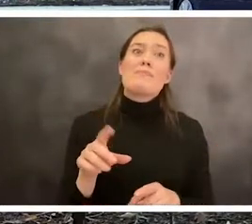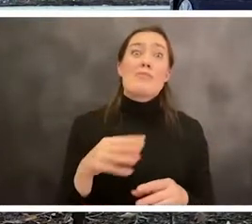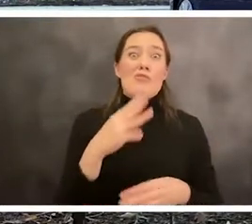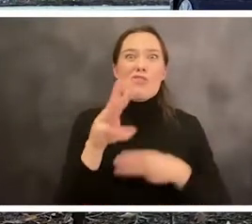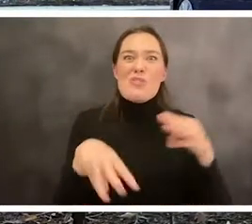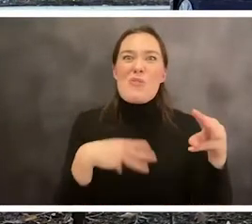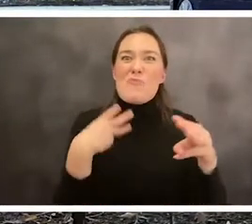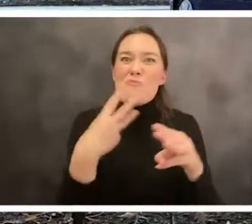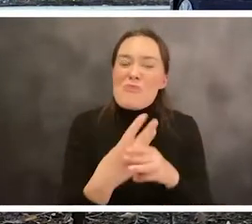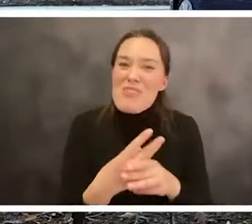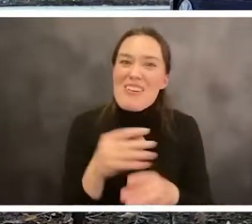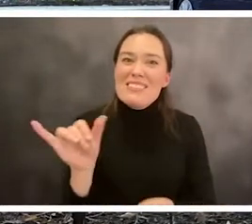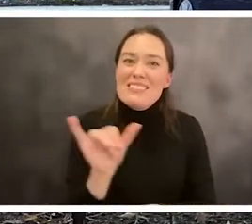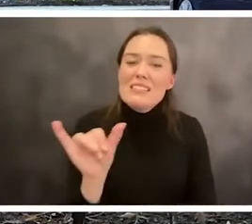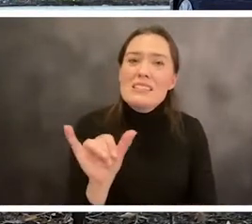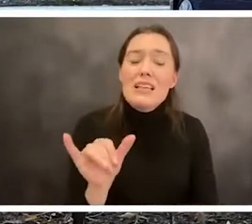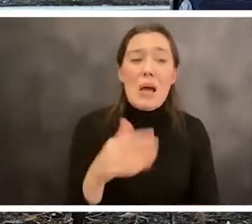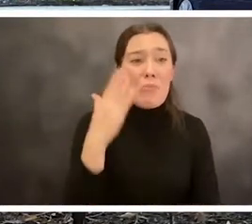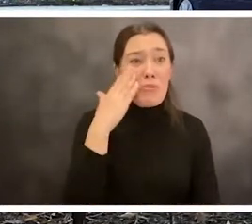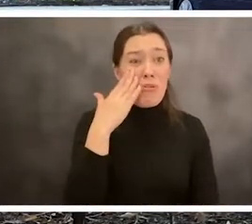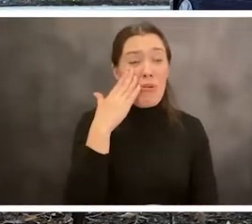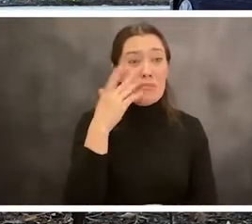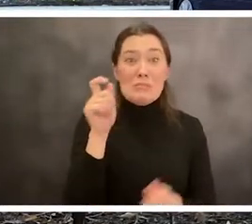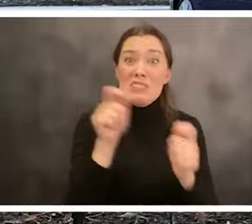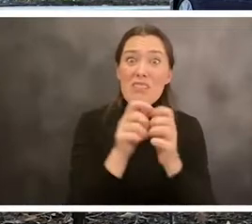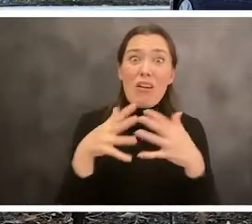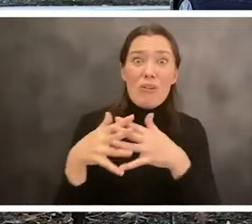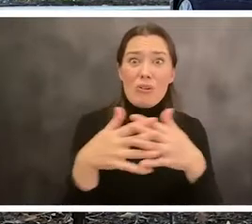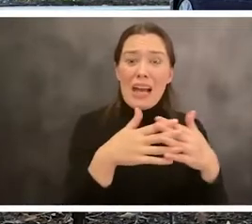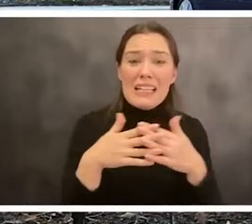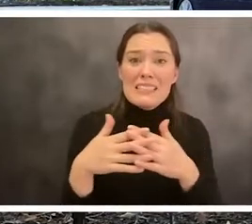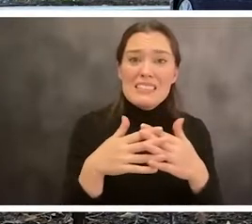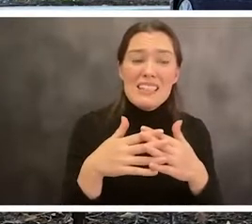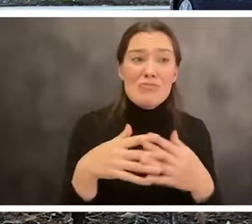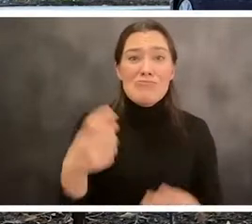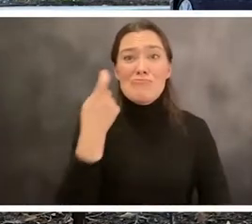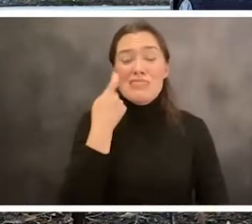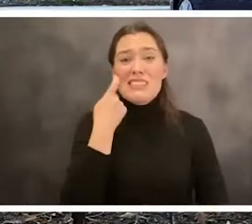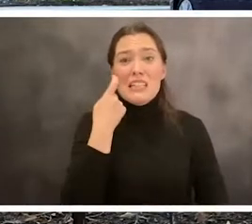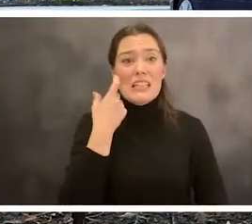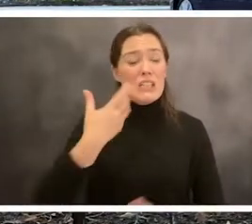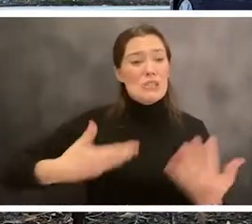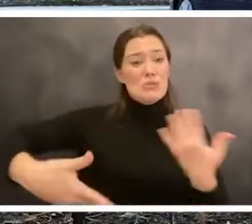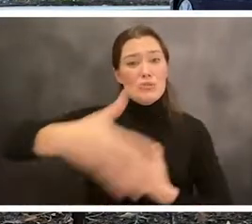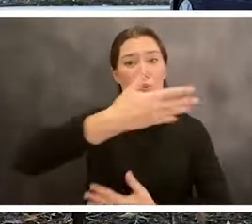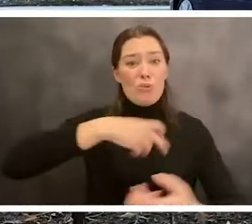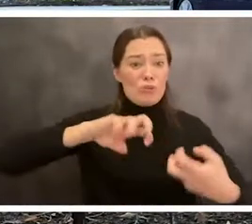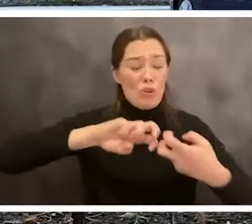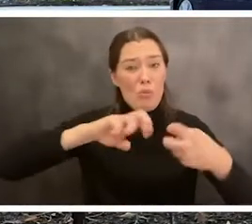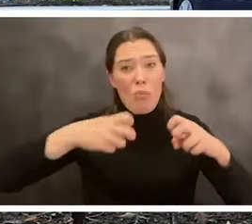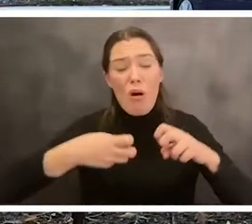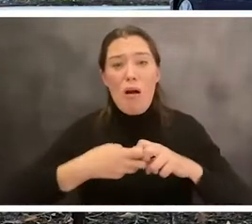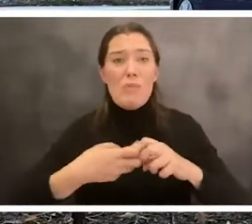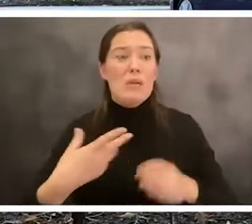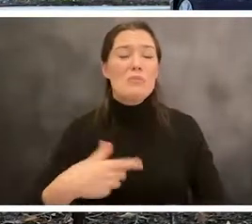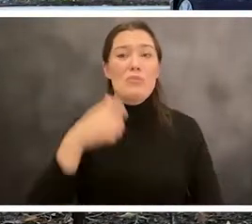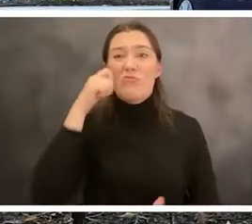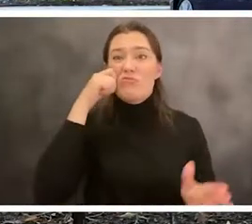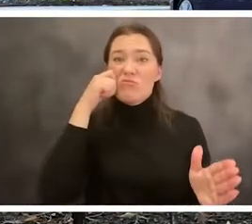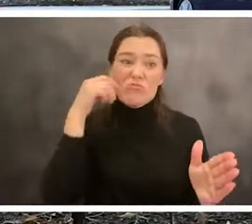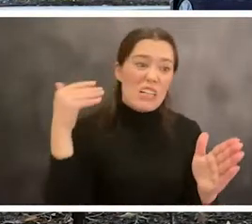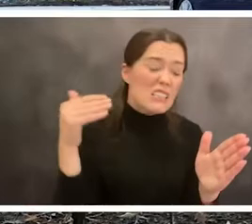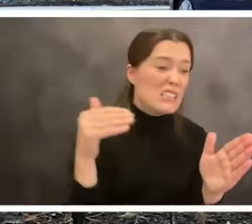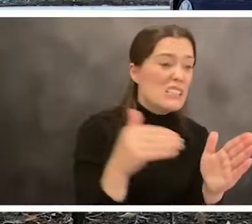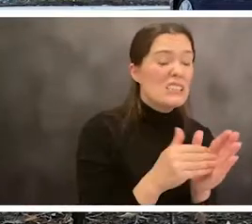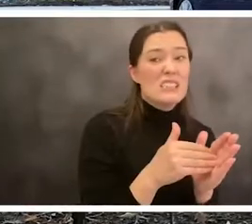um, especially United States in terms of its, uh, social ills and issues around racism and institutional,